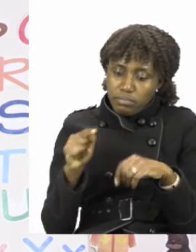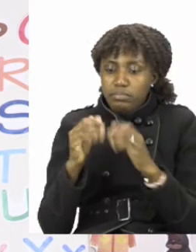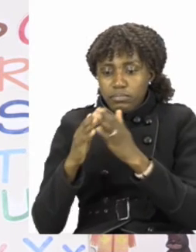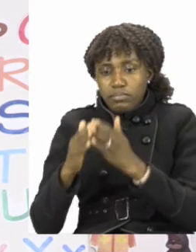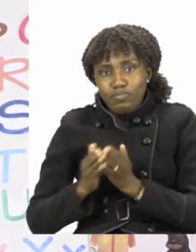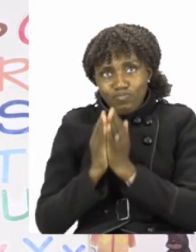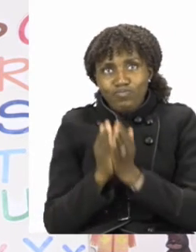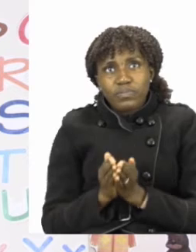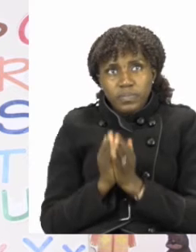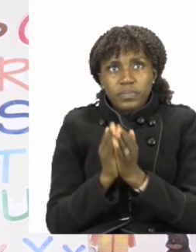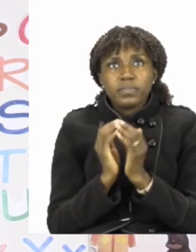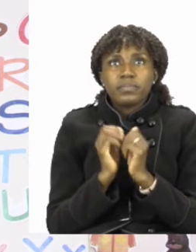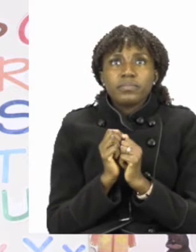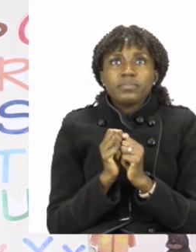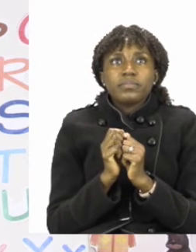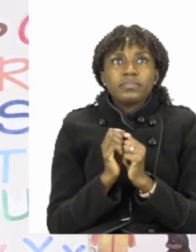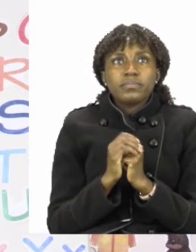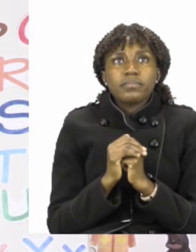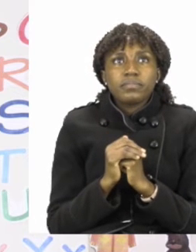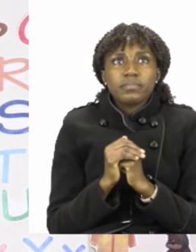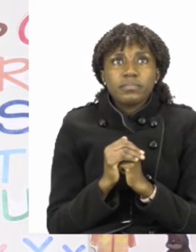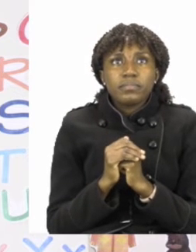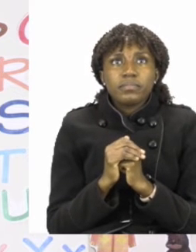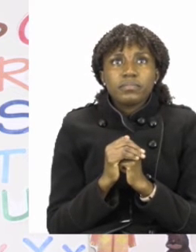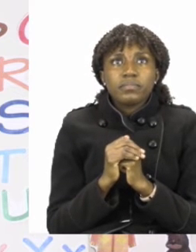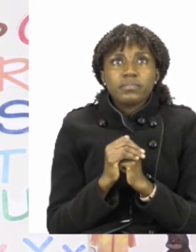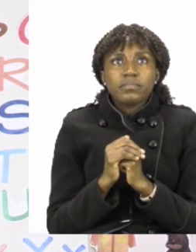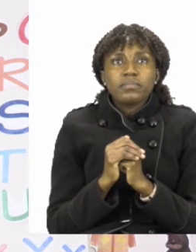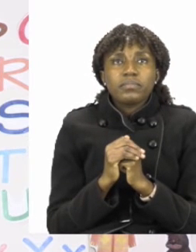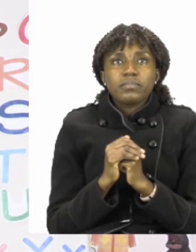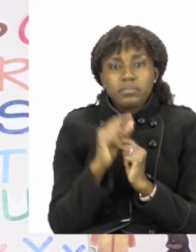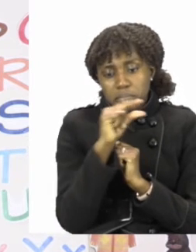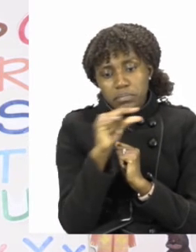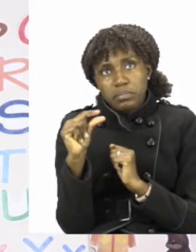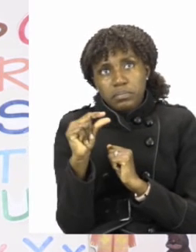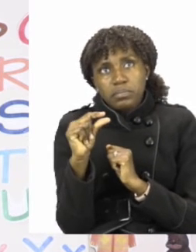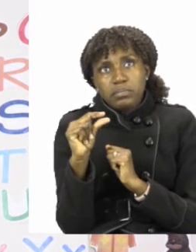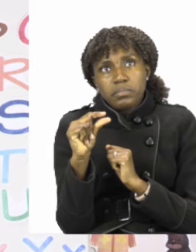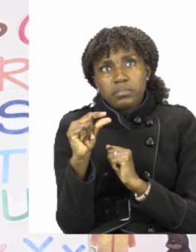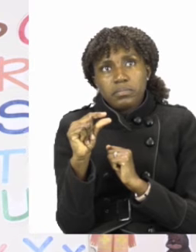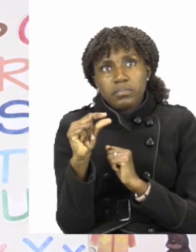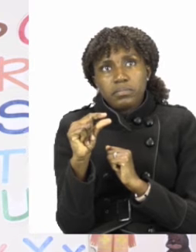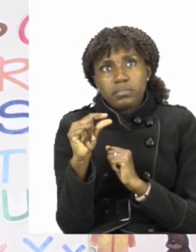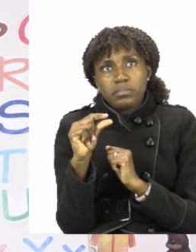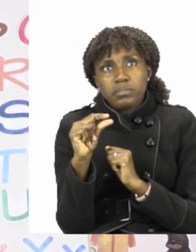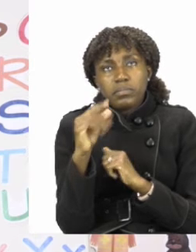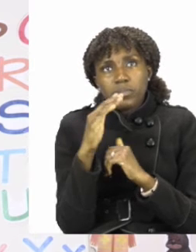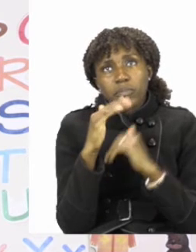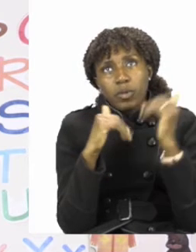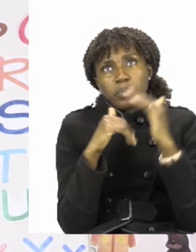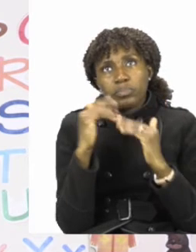with a full stop. So the word here is the word build.